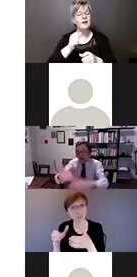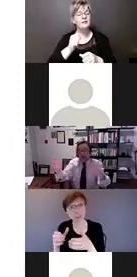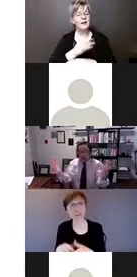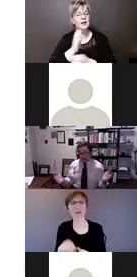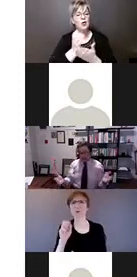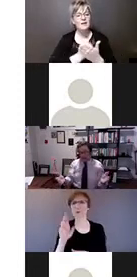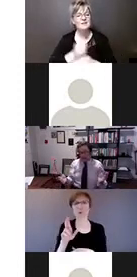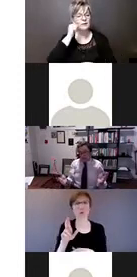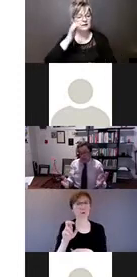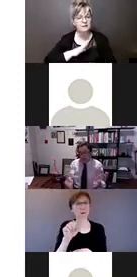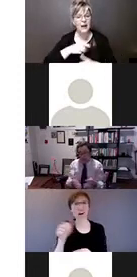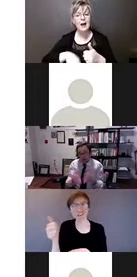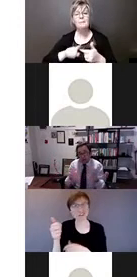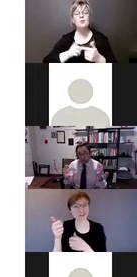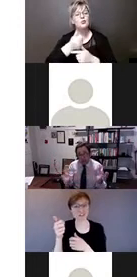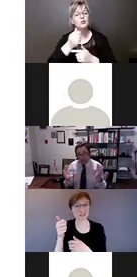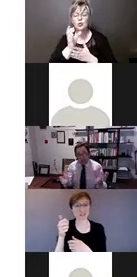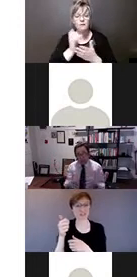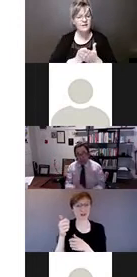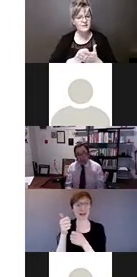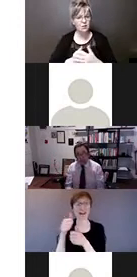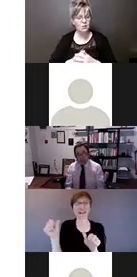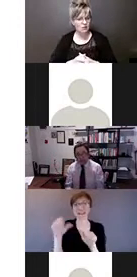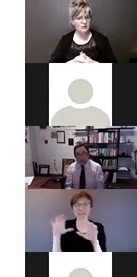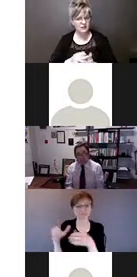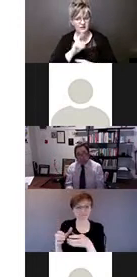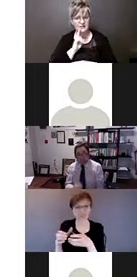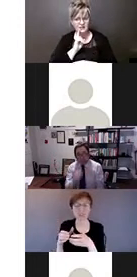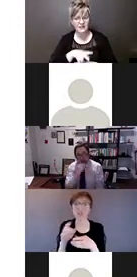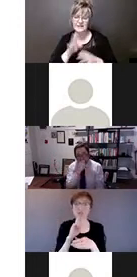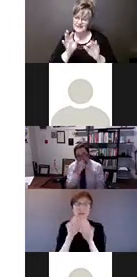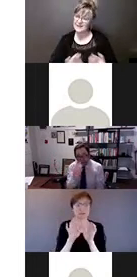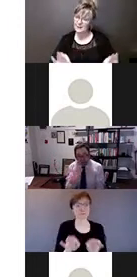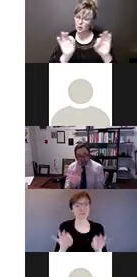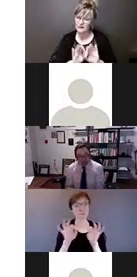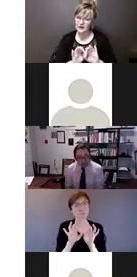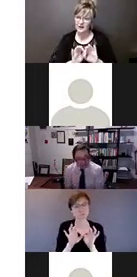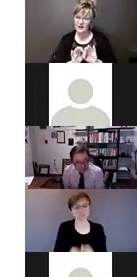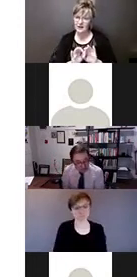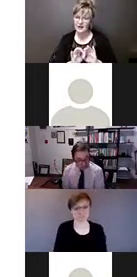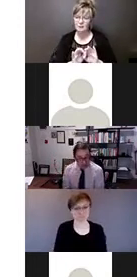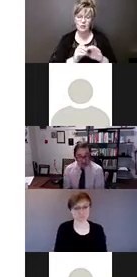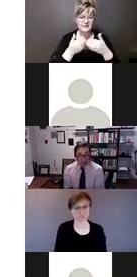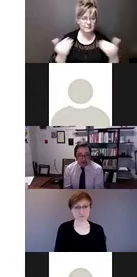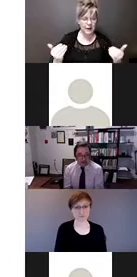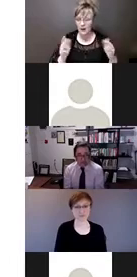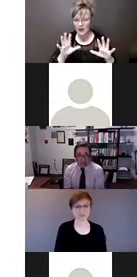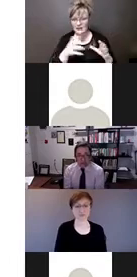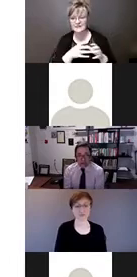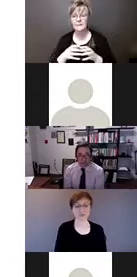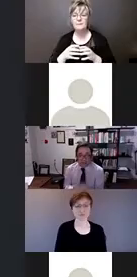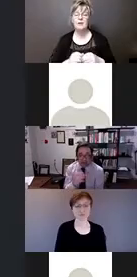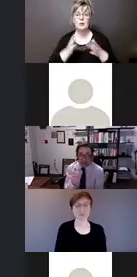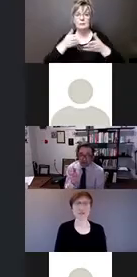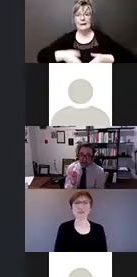or with any convention, you know. So it's really very important. The other thing that I'd like to say in my remaining two